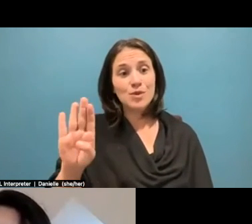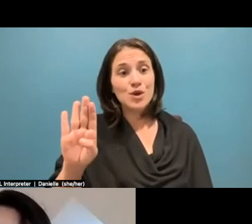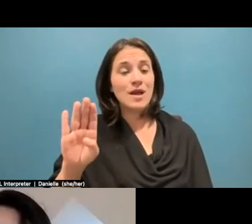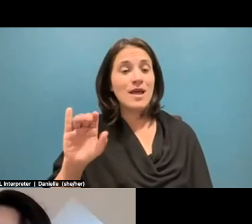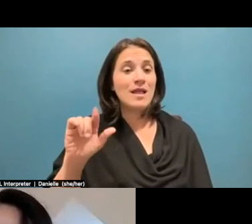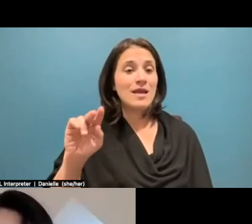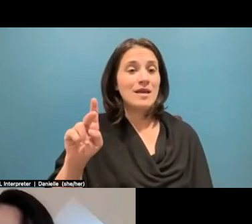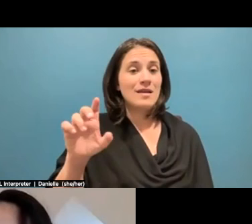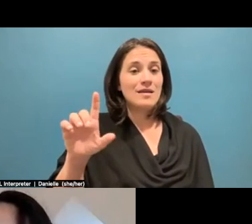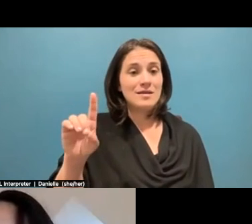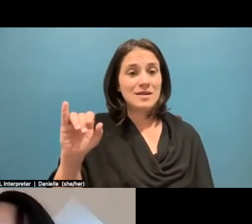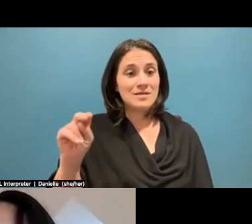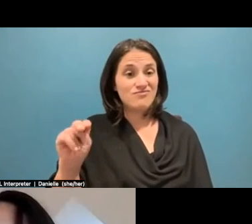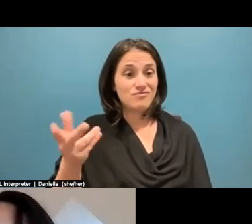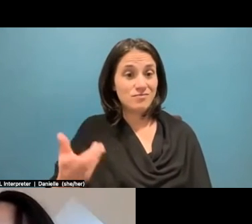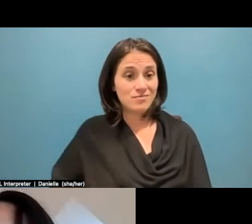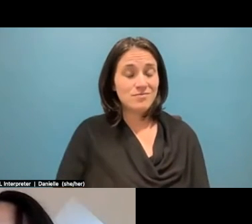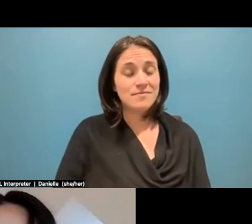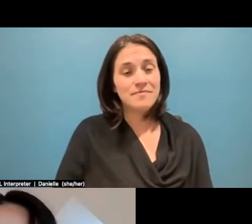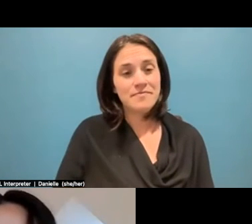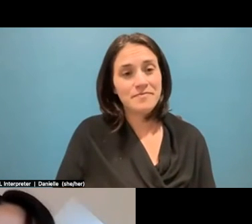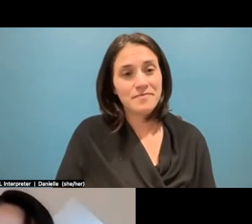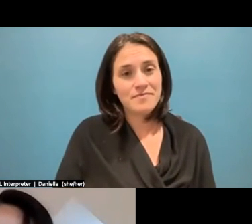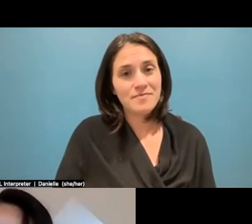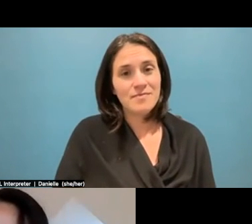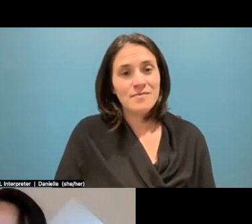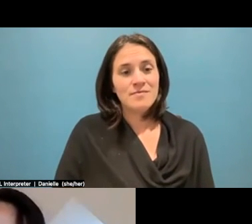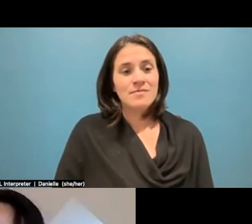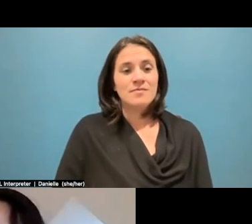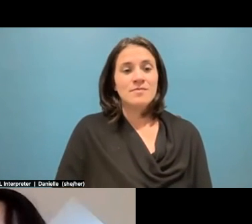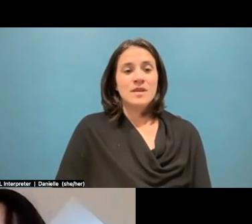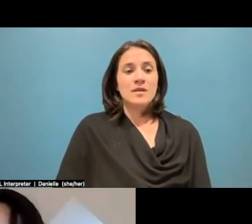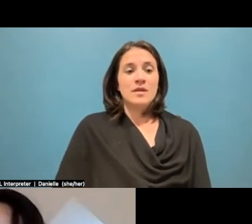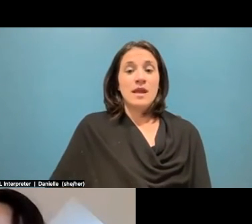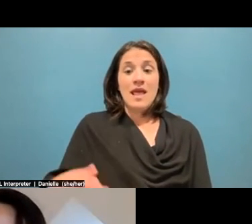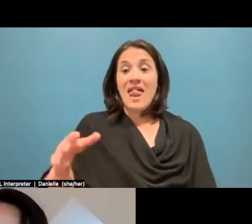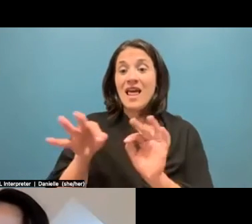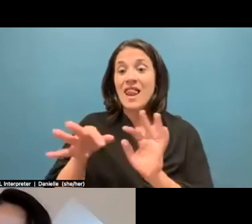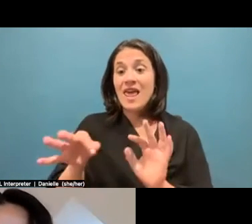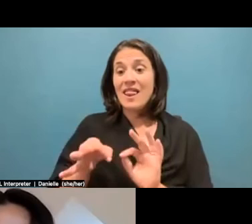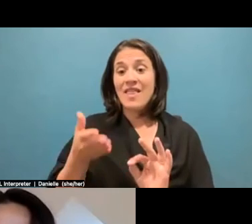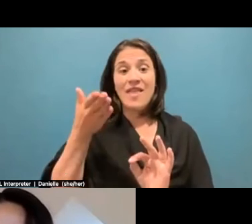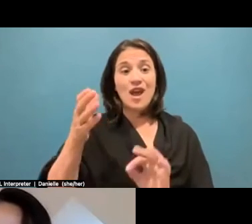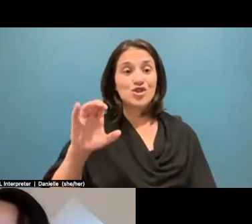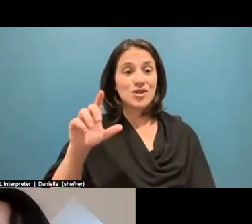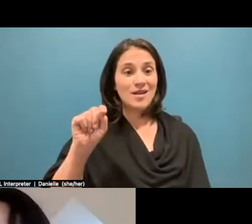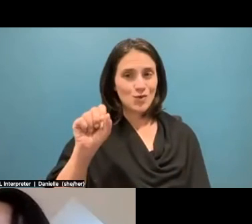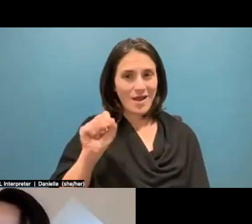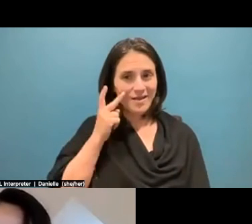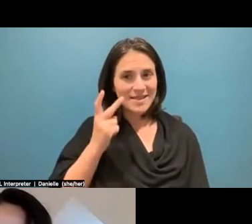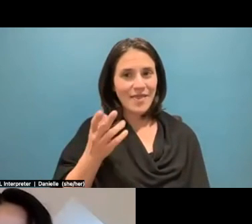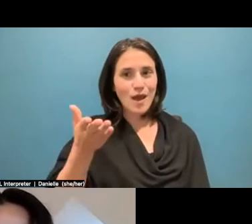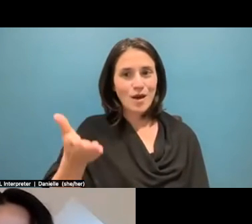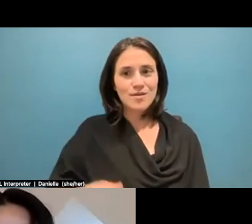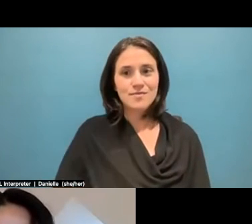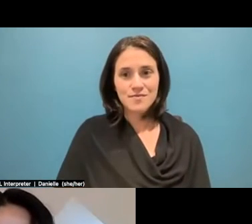and Instagram. Awesome. And, um, the links have been in the chat for your organization, Marquetta. Um,